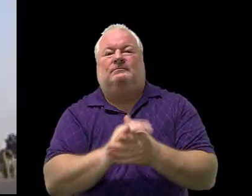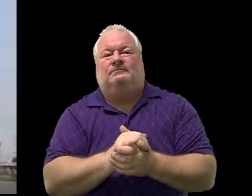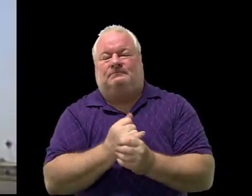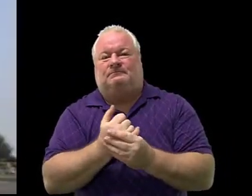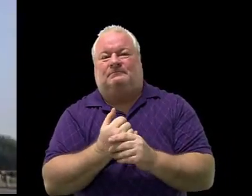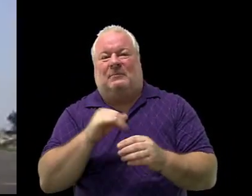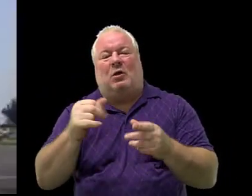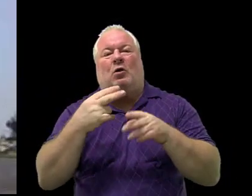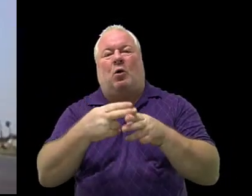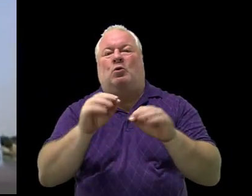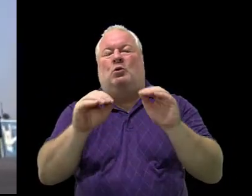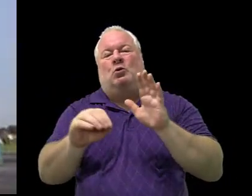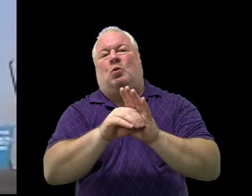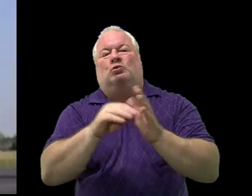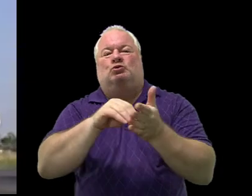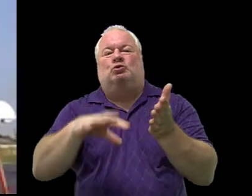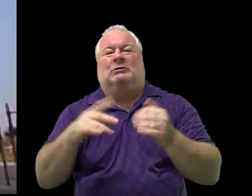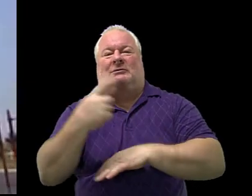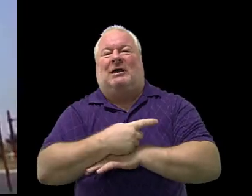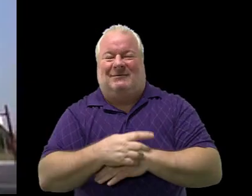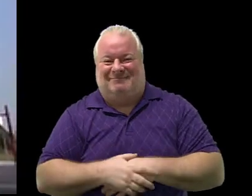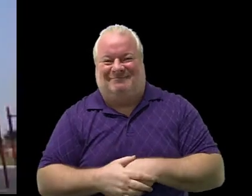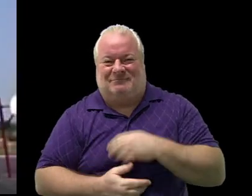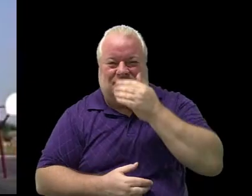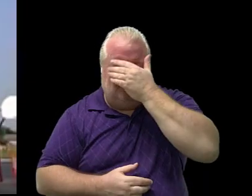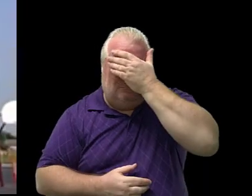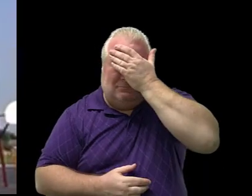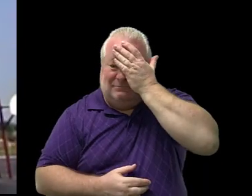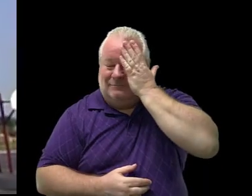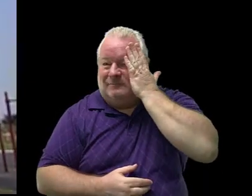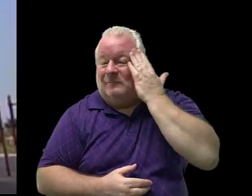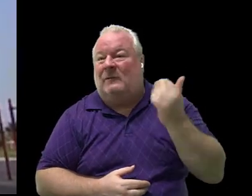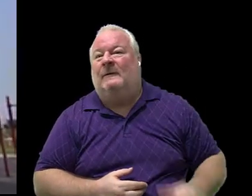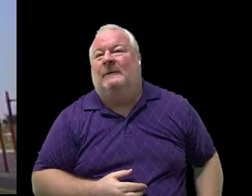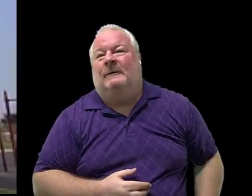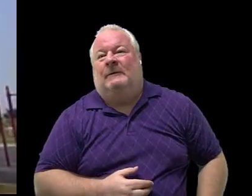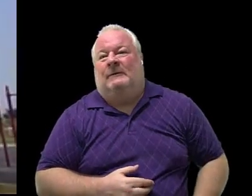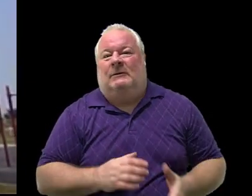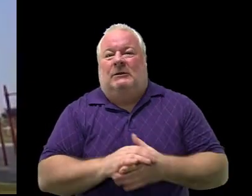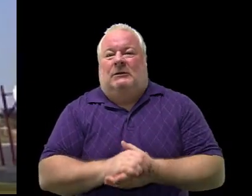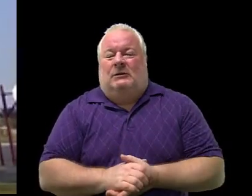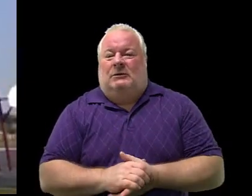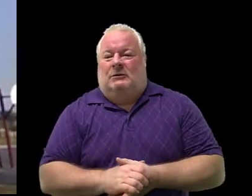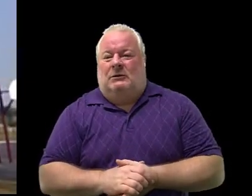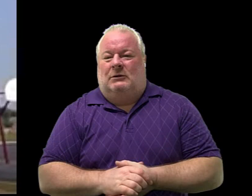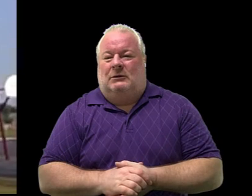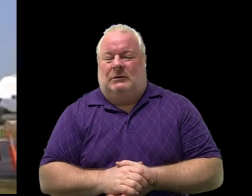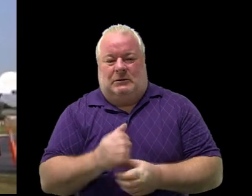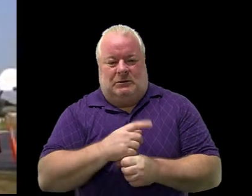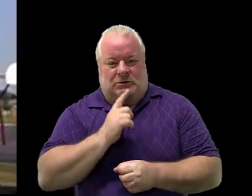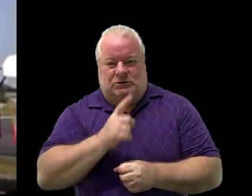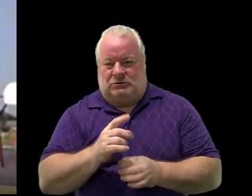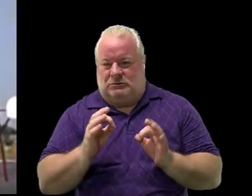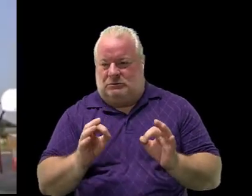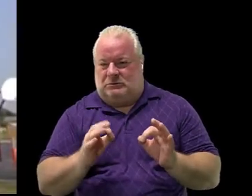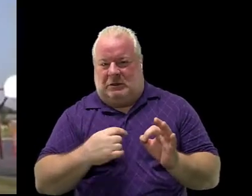let's see here set about make sure all right I think